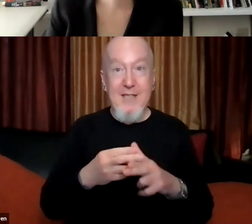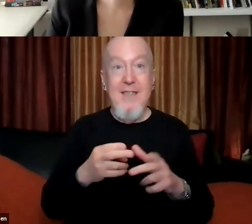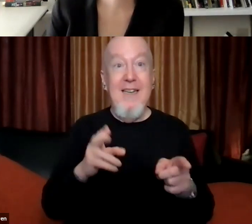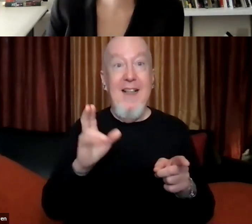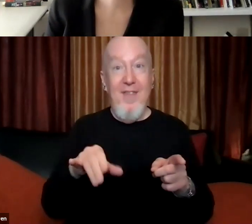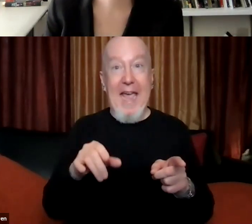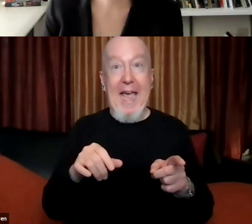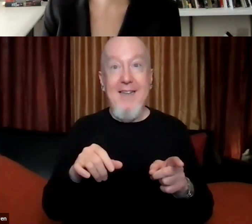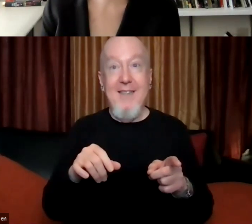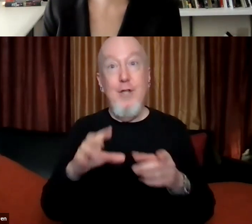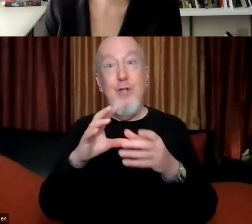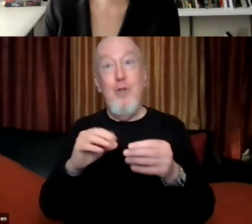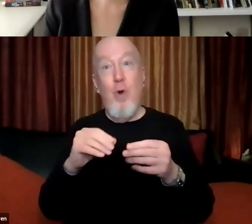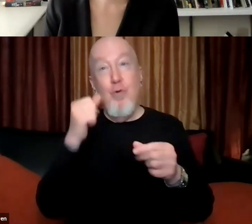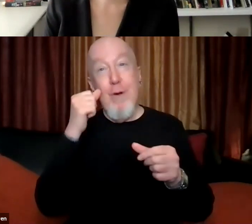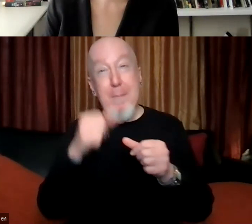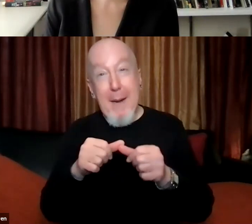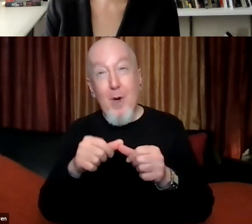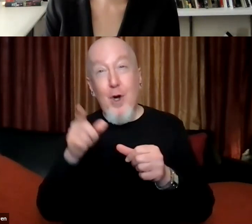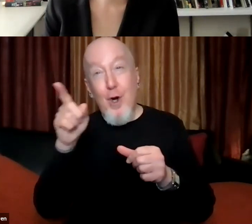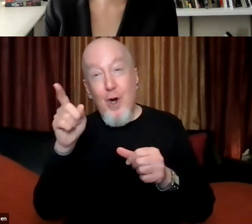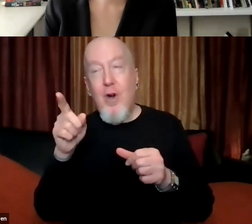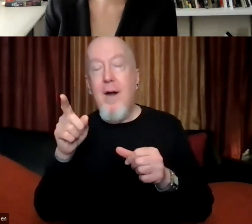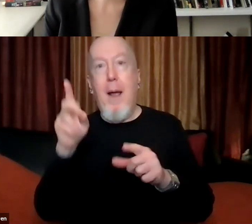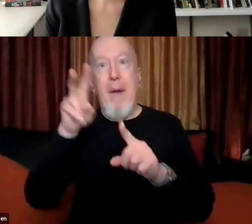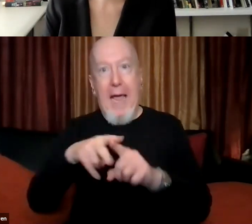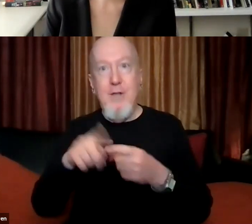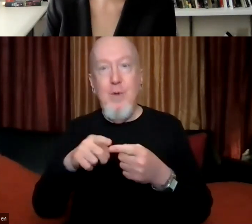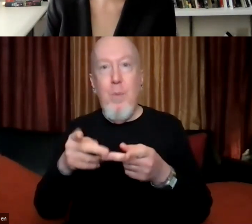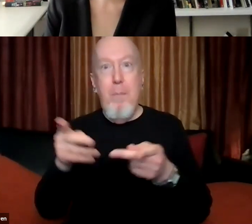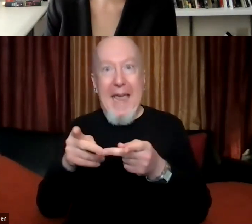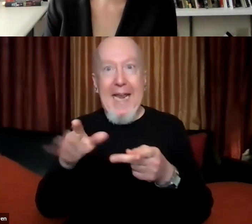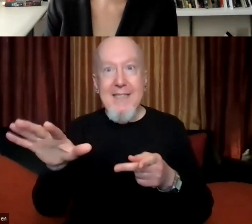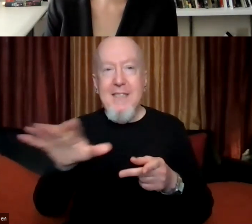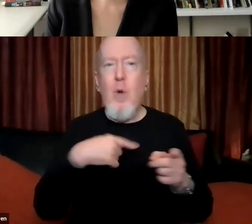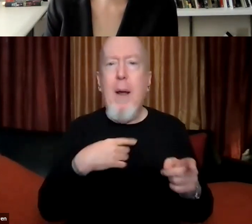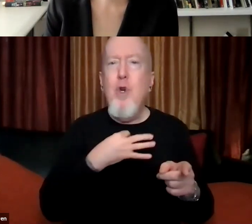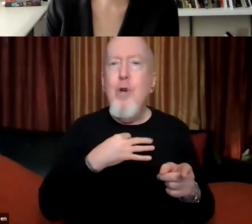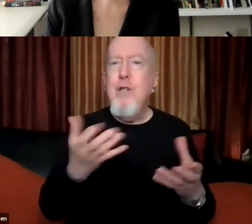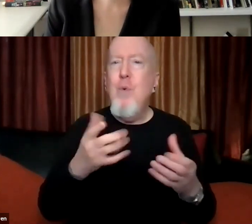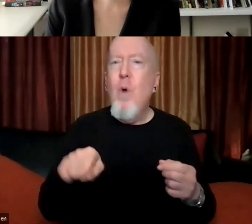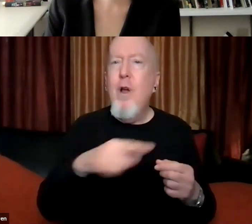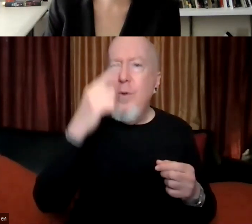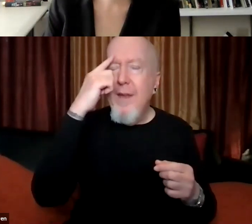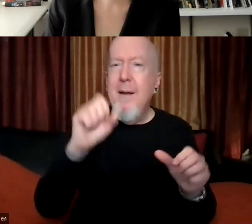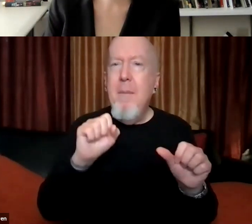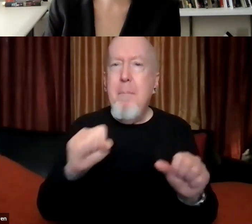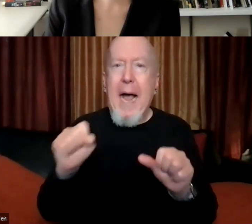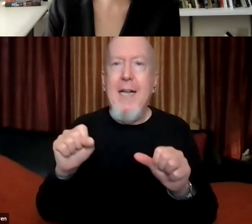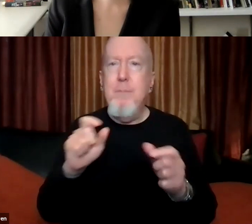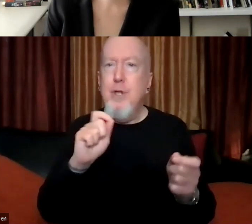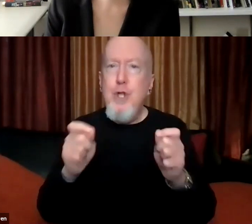So I'm interested in hearing more about what type of change you believe is possible around monuments, statues, and sites of memory